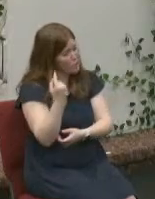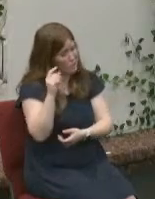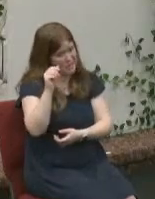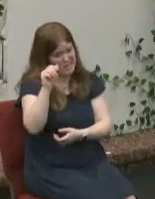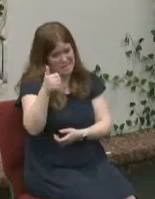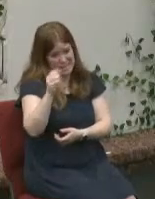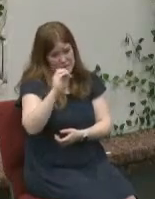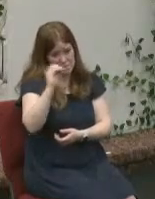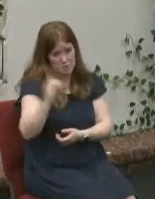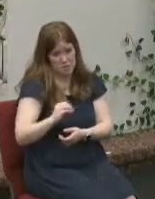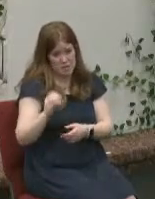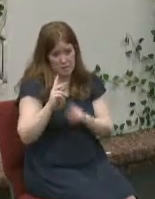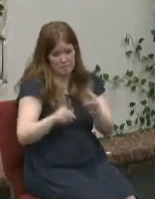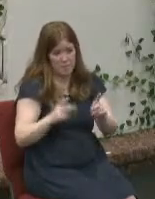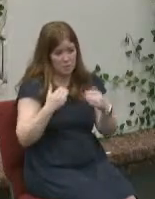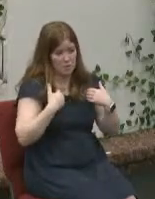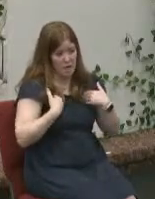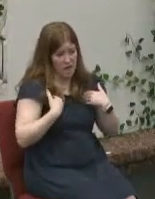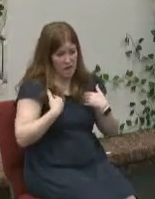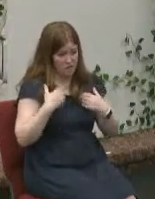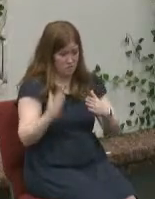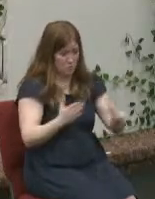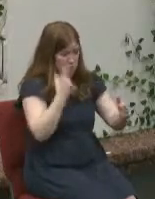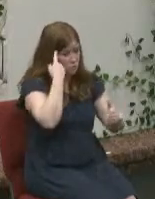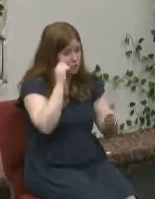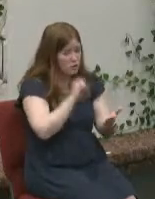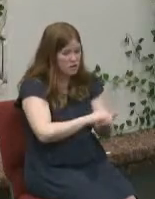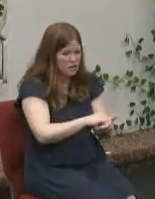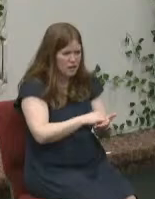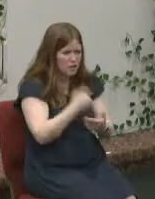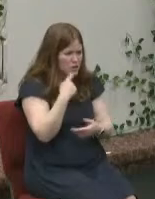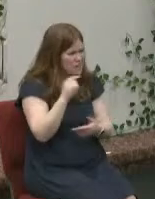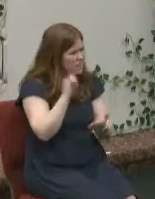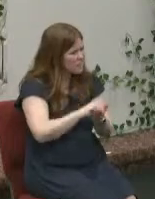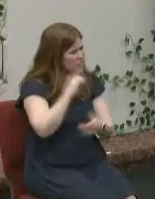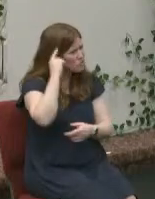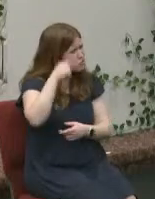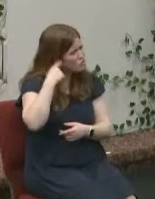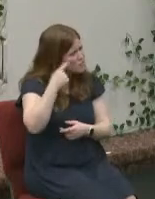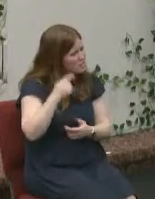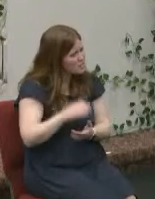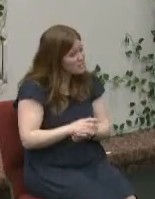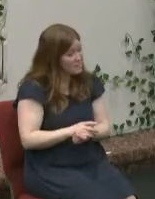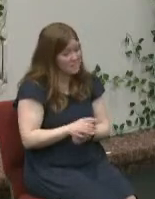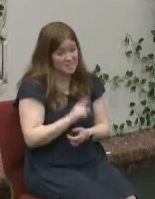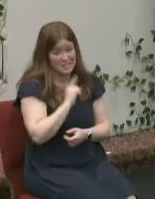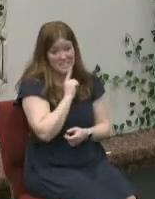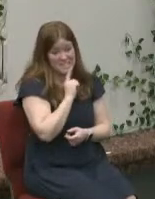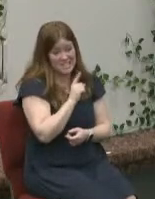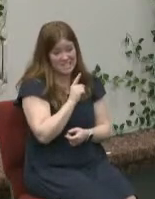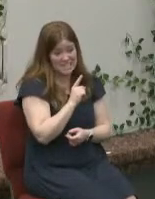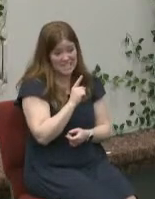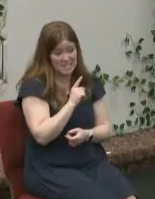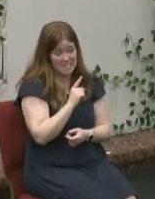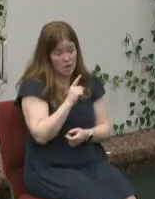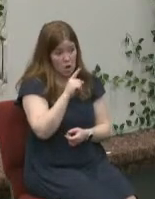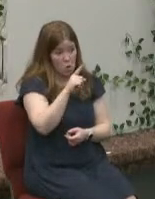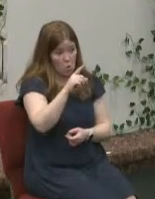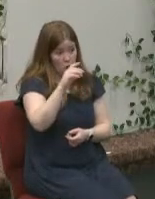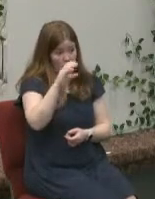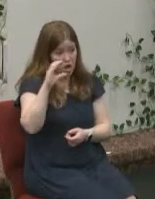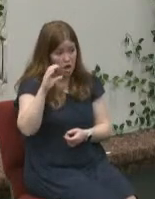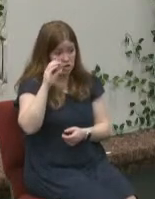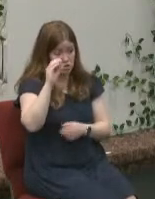get insurance you say that is crazy is it a hundred percent of